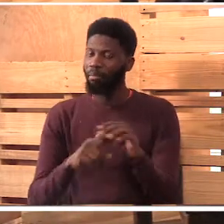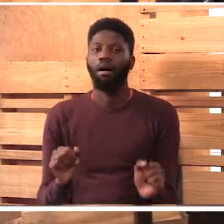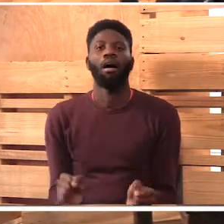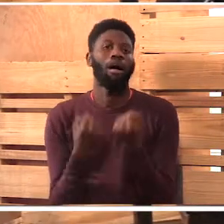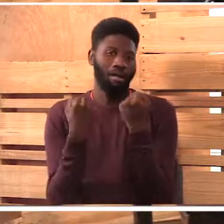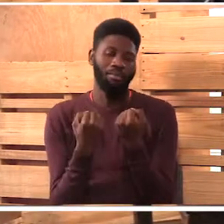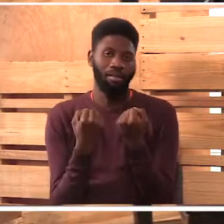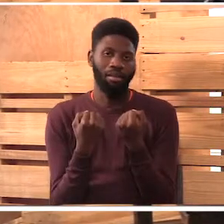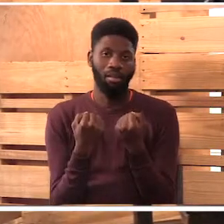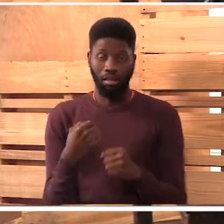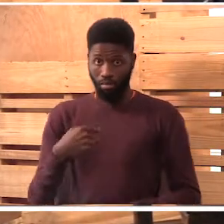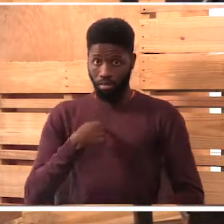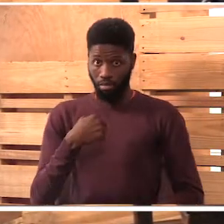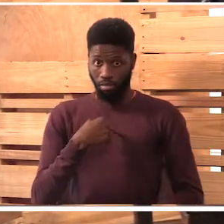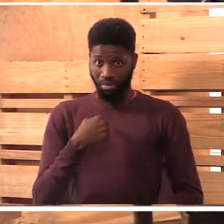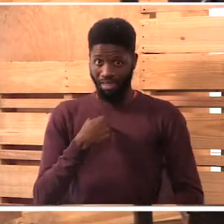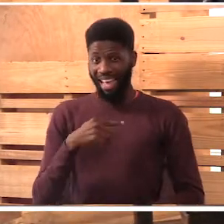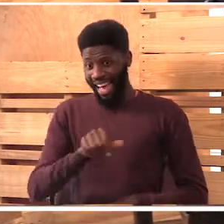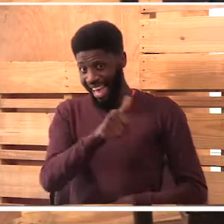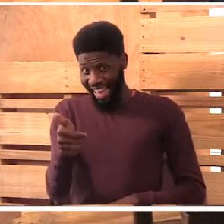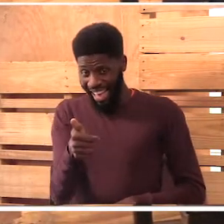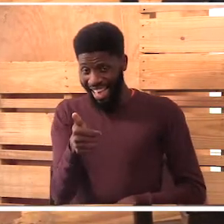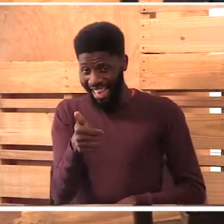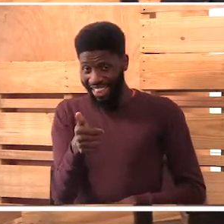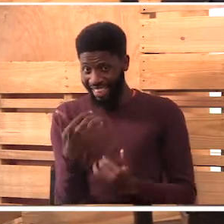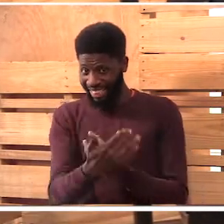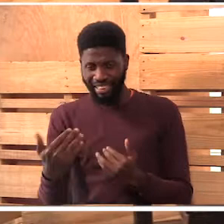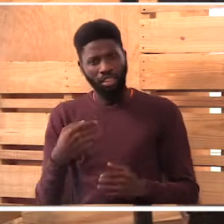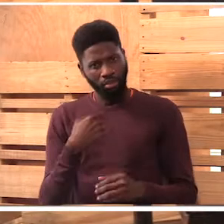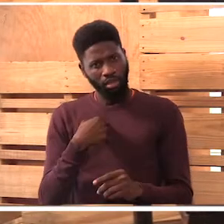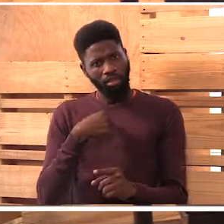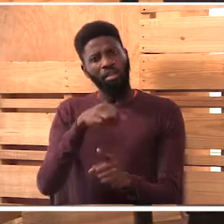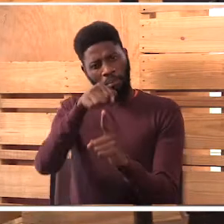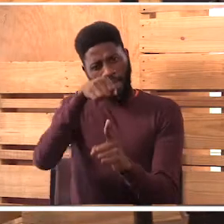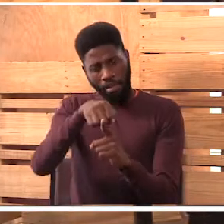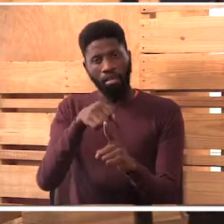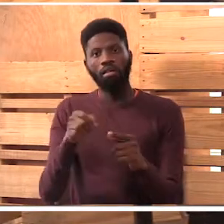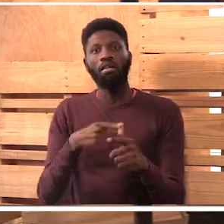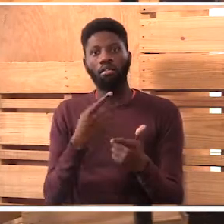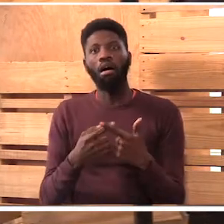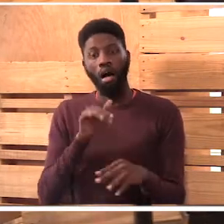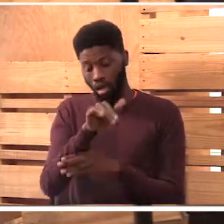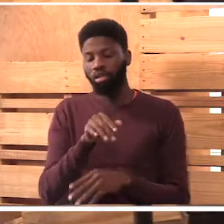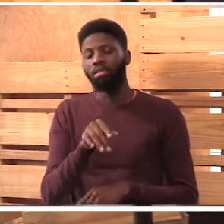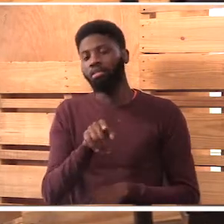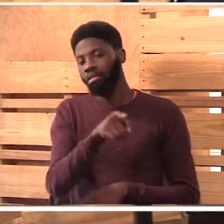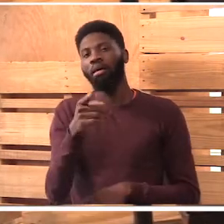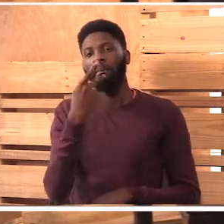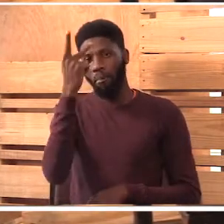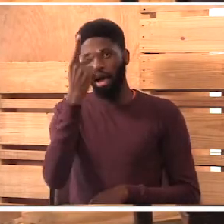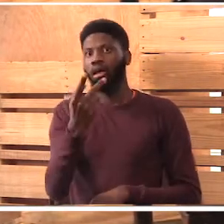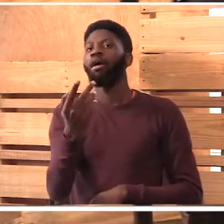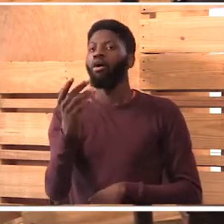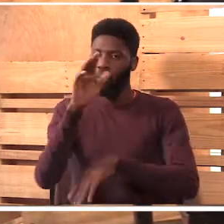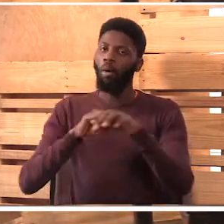kwanza, I'm the one mwenye nachapa wale watoto wengine and I'm like, tomorrow come with your parent. So, what to do? I'll try